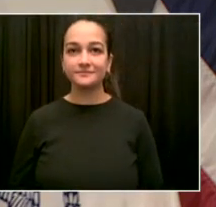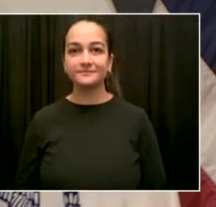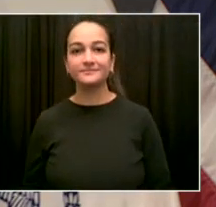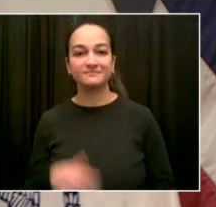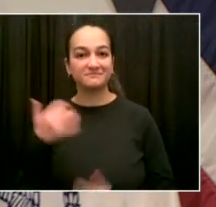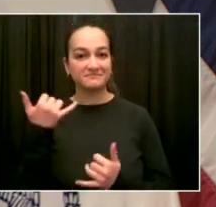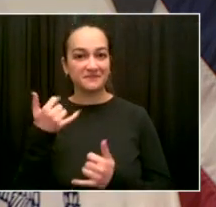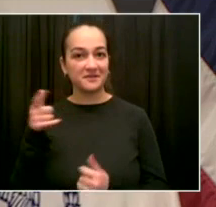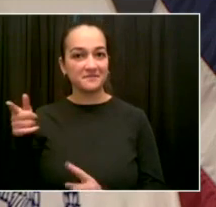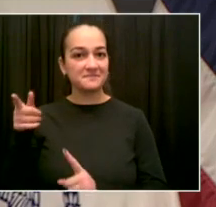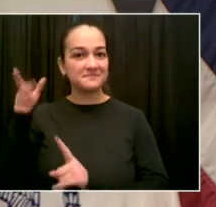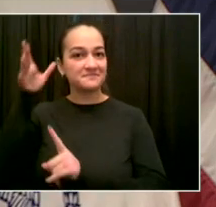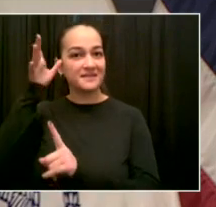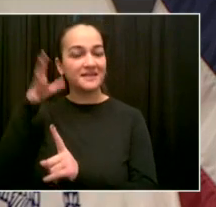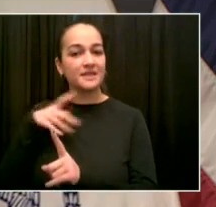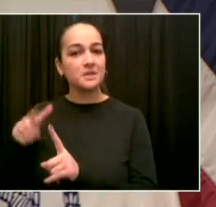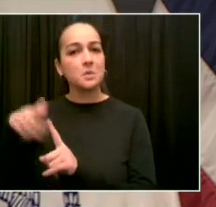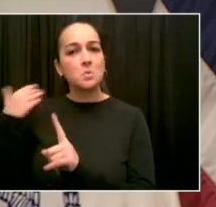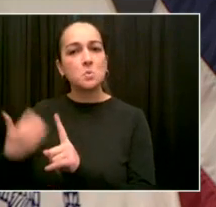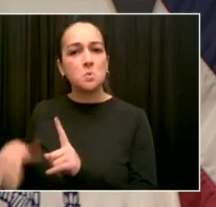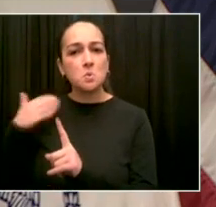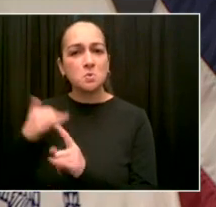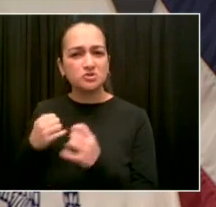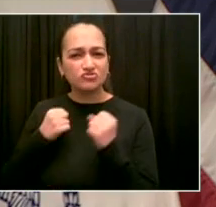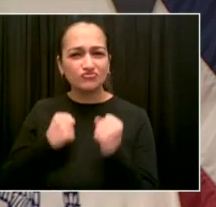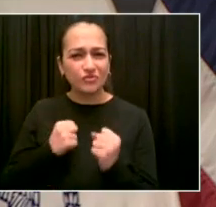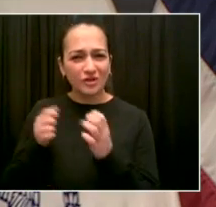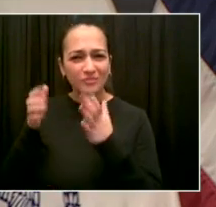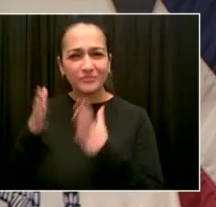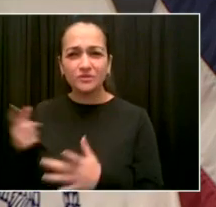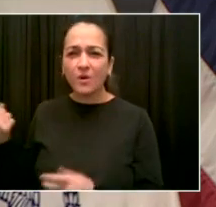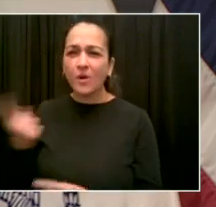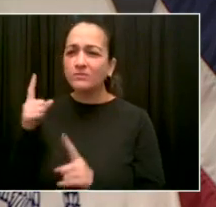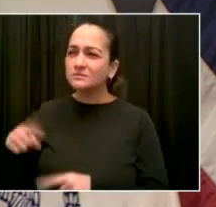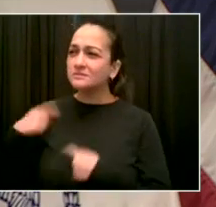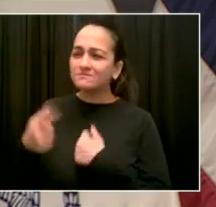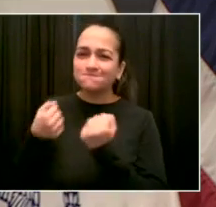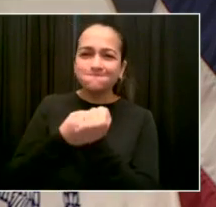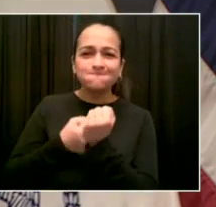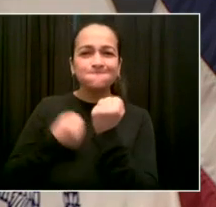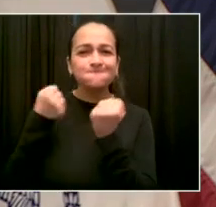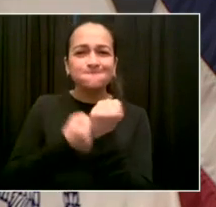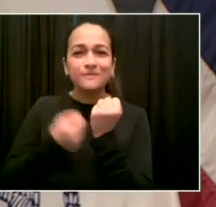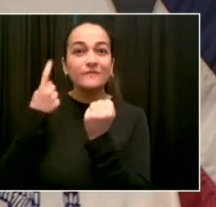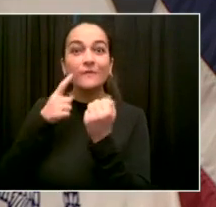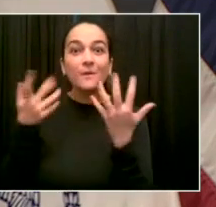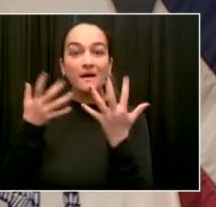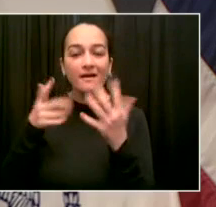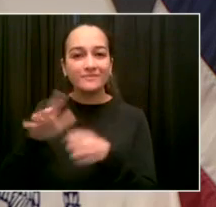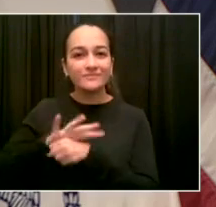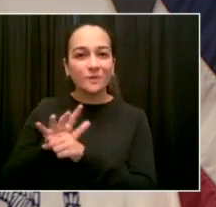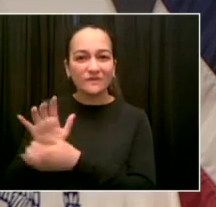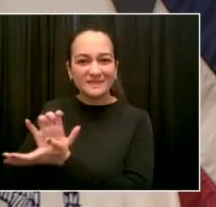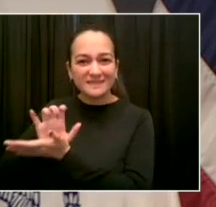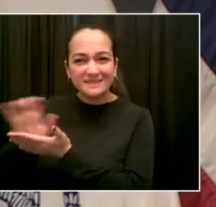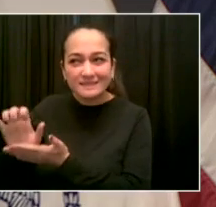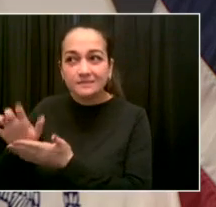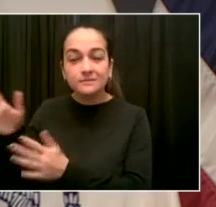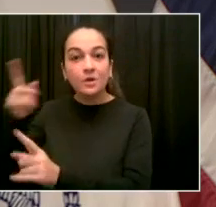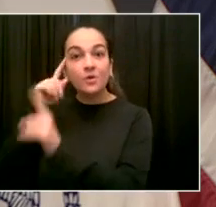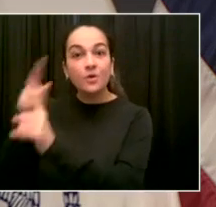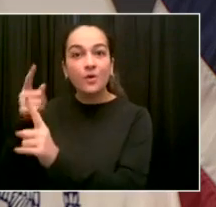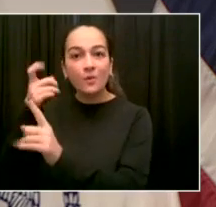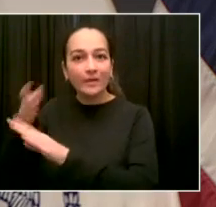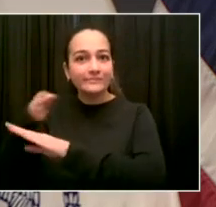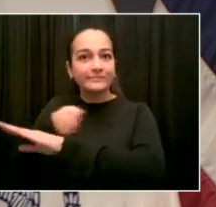who's looked at the next innovations and where we need to go, always looking ahead, and we appreciate that. He is the chair of the Health Committee in